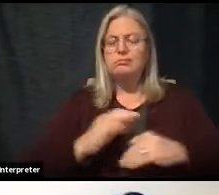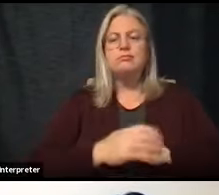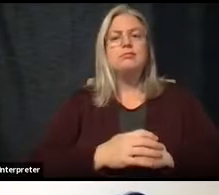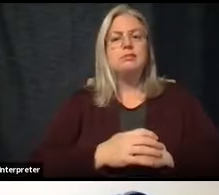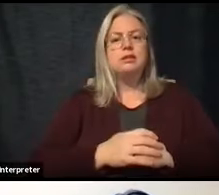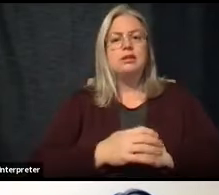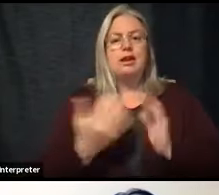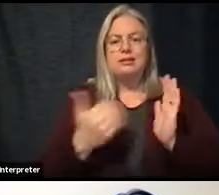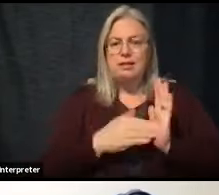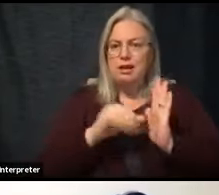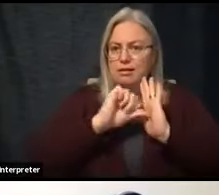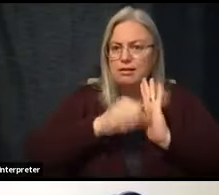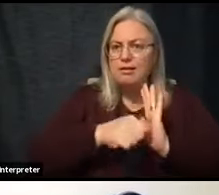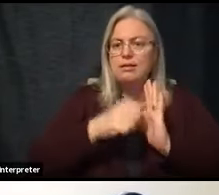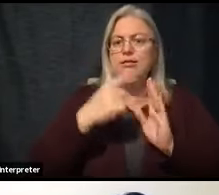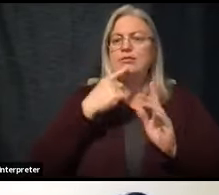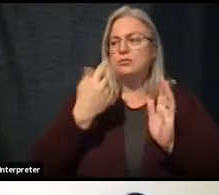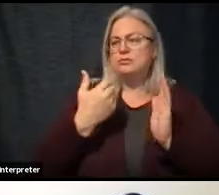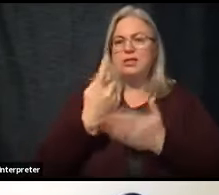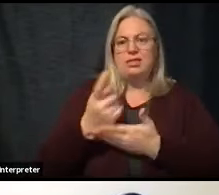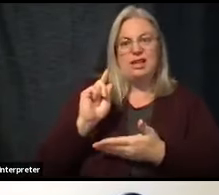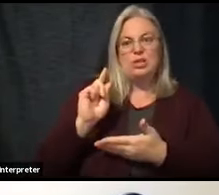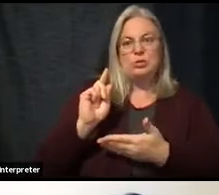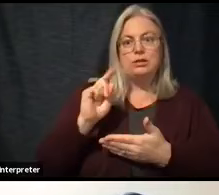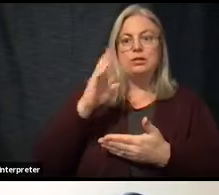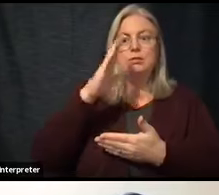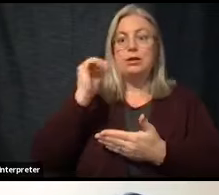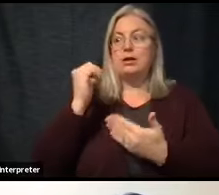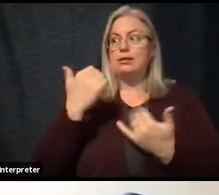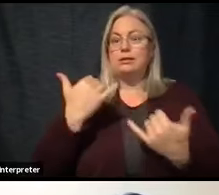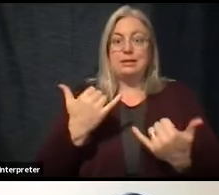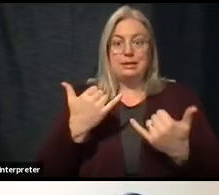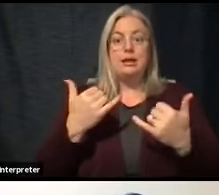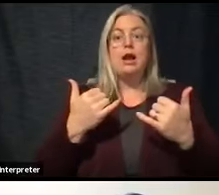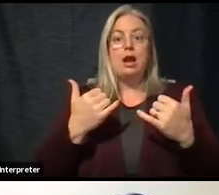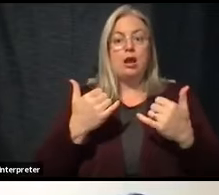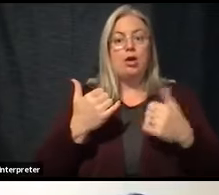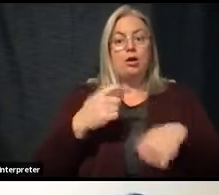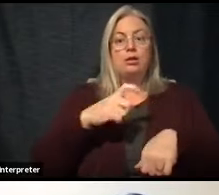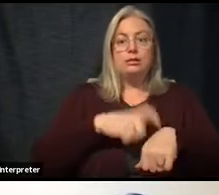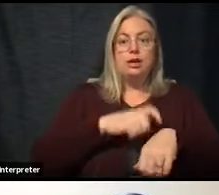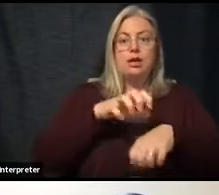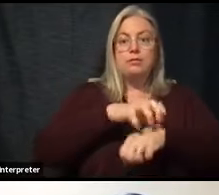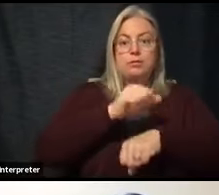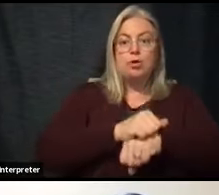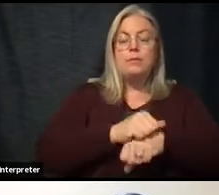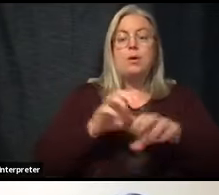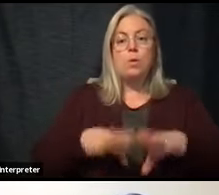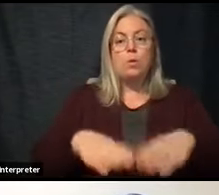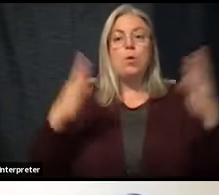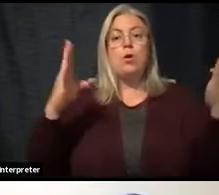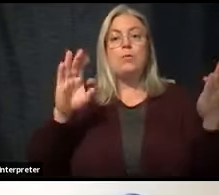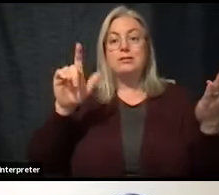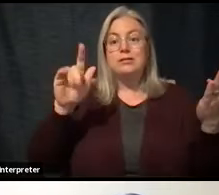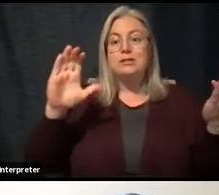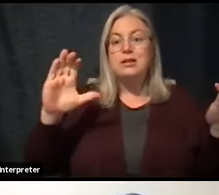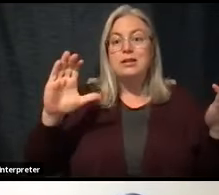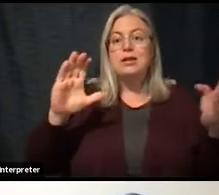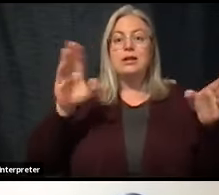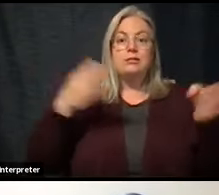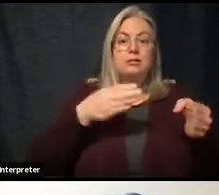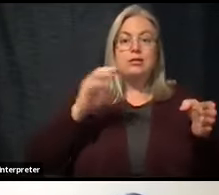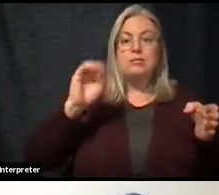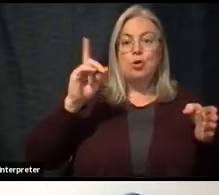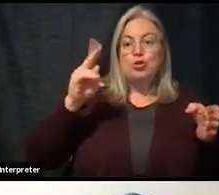want to reemphasize what we said last week. Just because we are now going to open up a clinic that's focused on Moderna's second